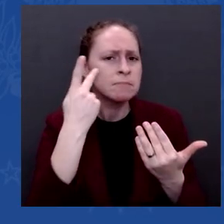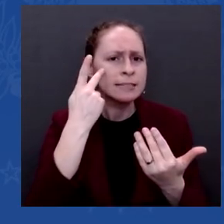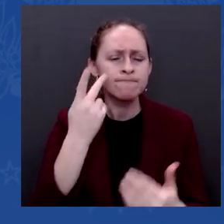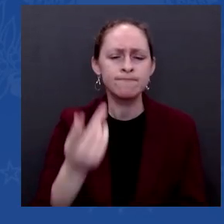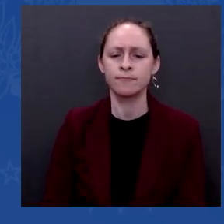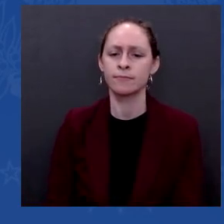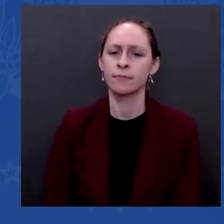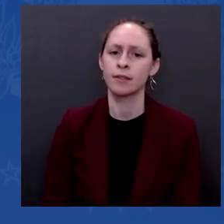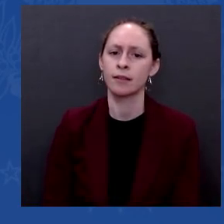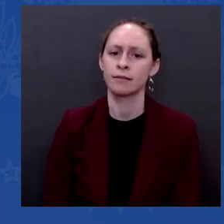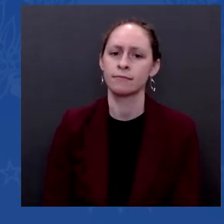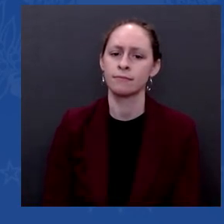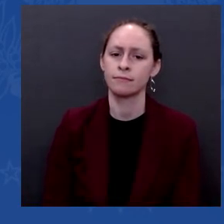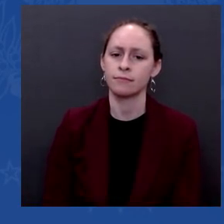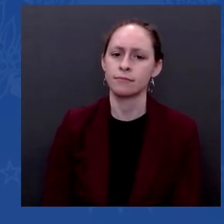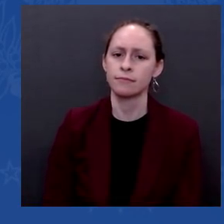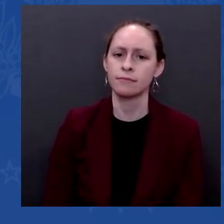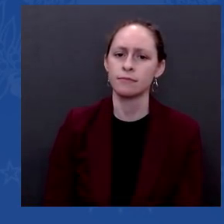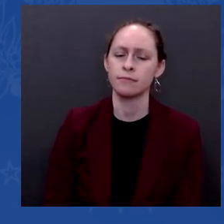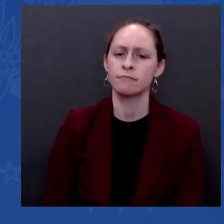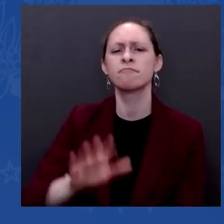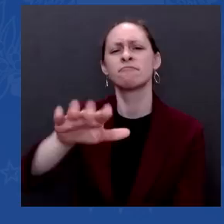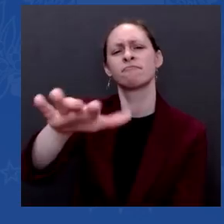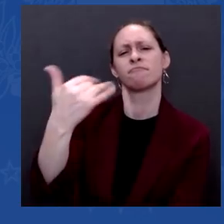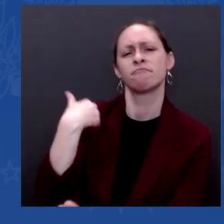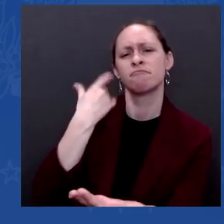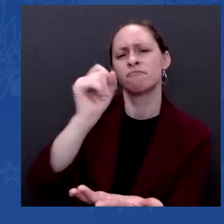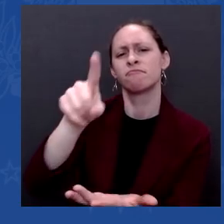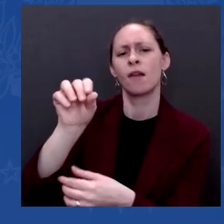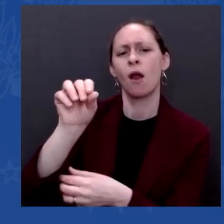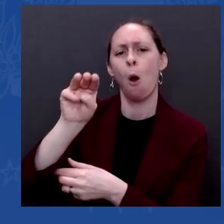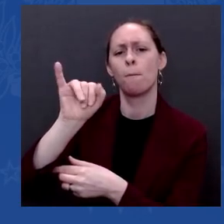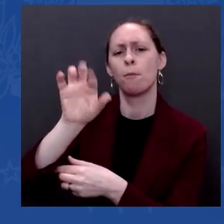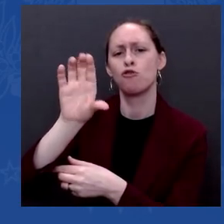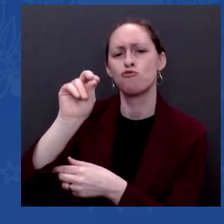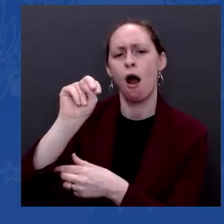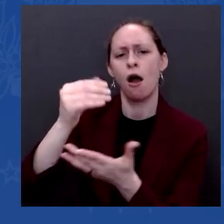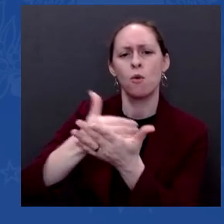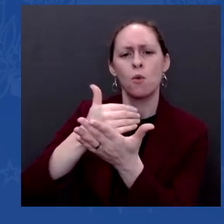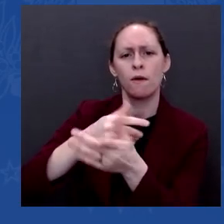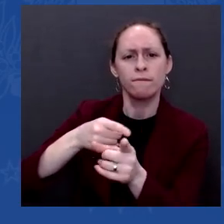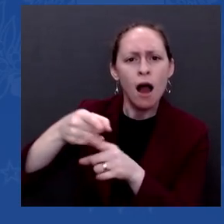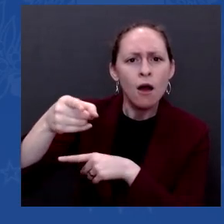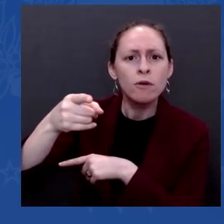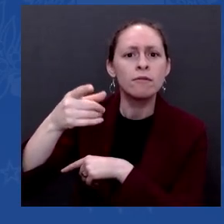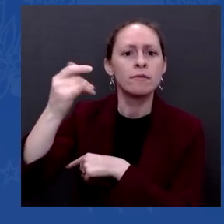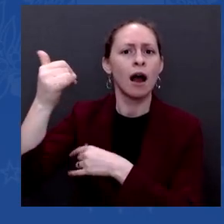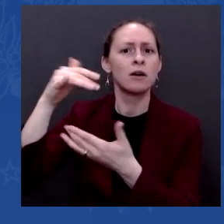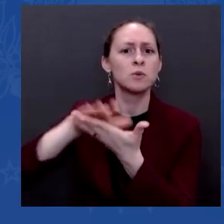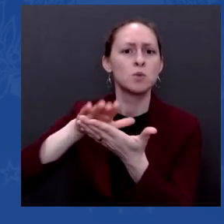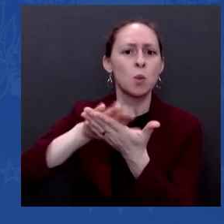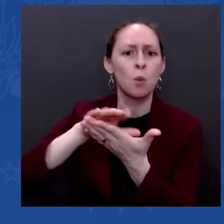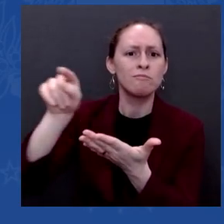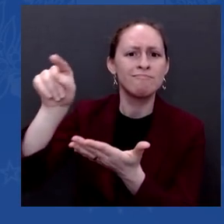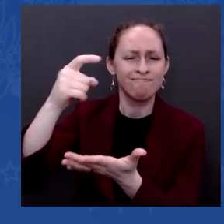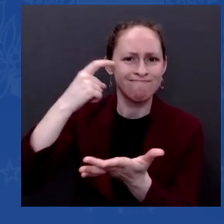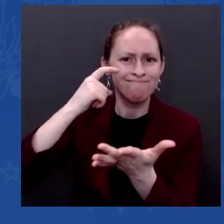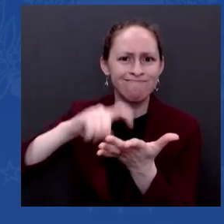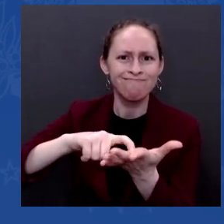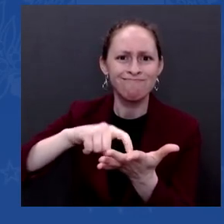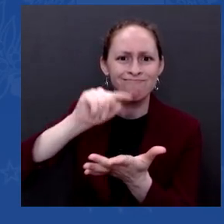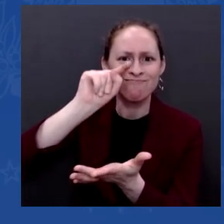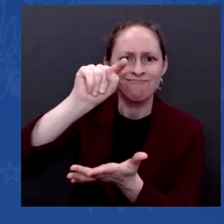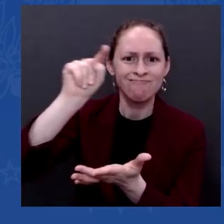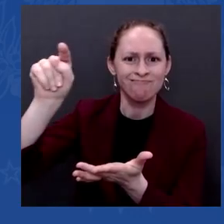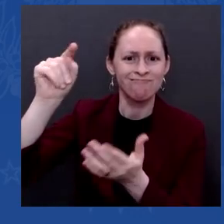places. Parents are at odds over closing schools and remote learning. You say, we're not going to go back to closing schools. You said that just moments